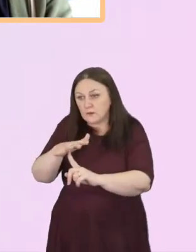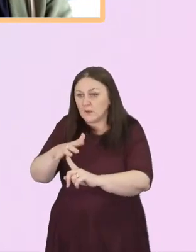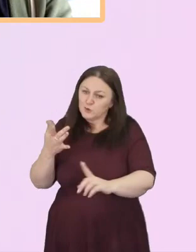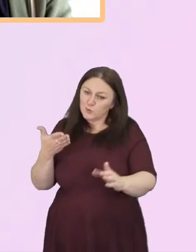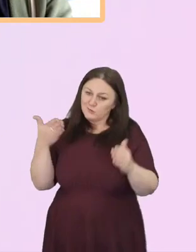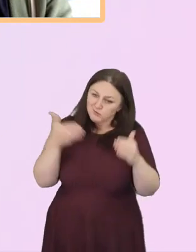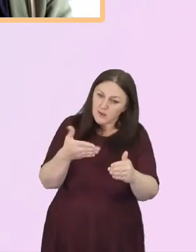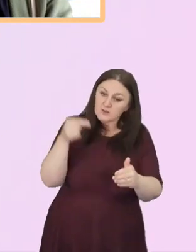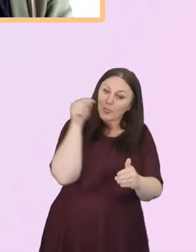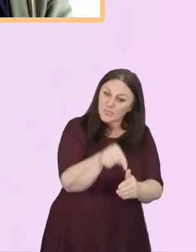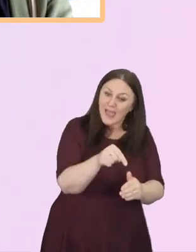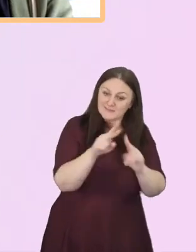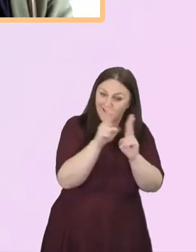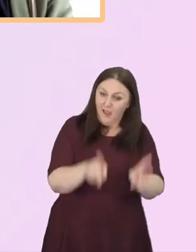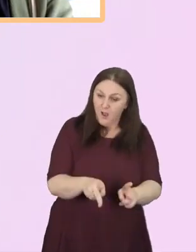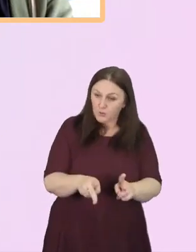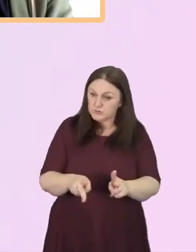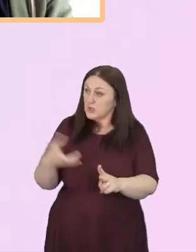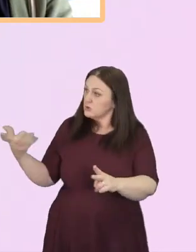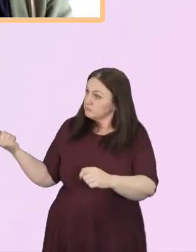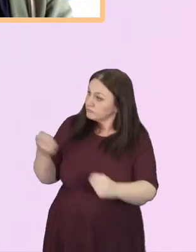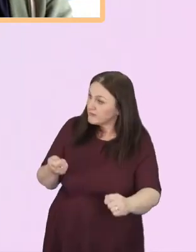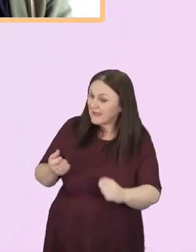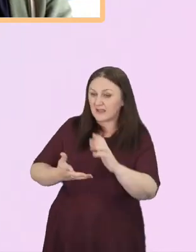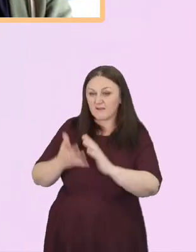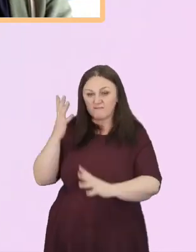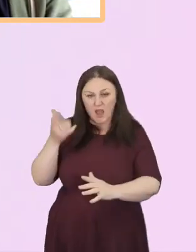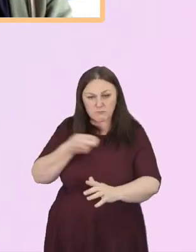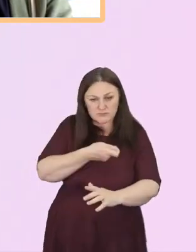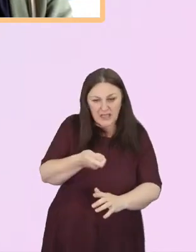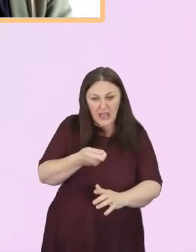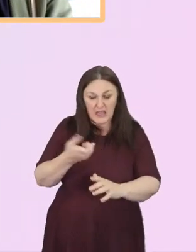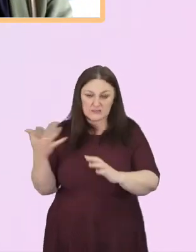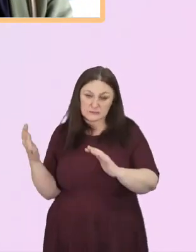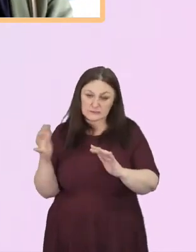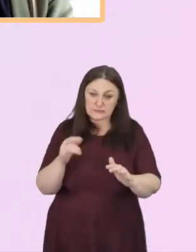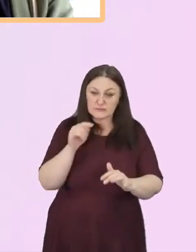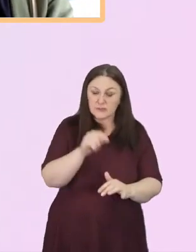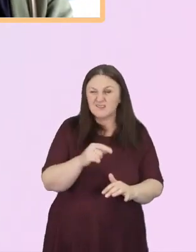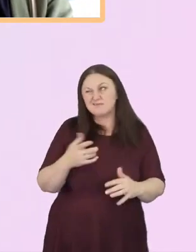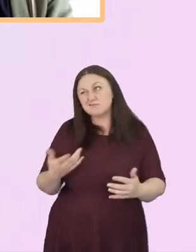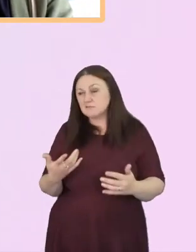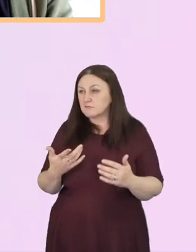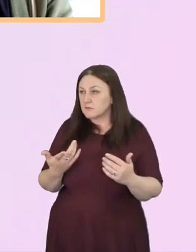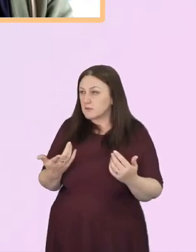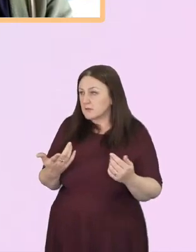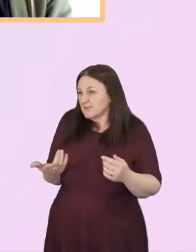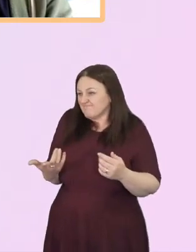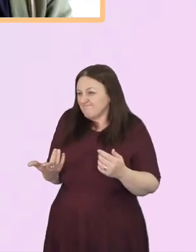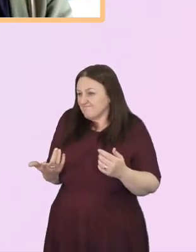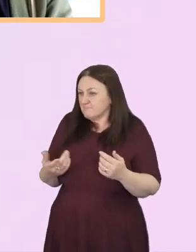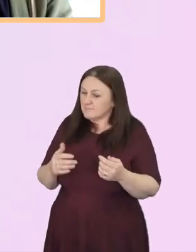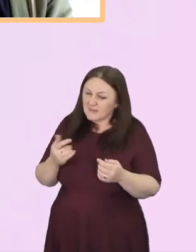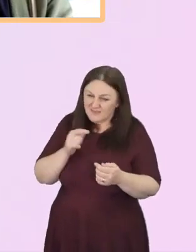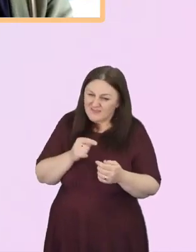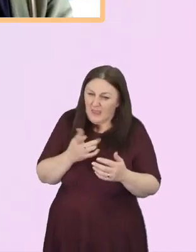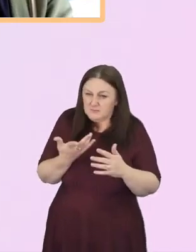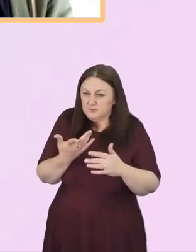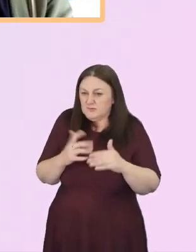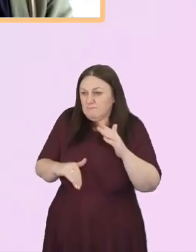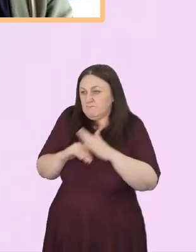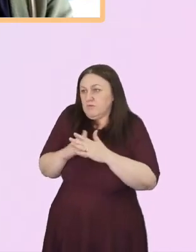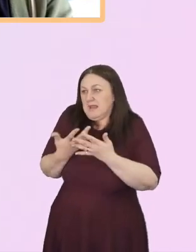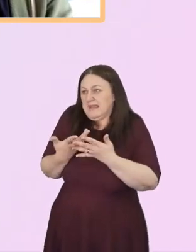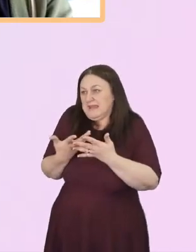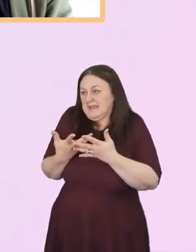brigade. That sometimes felt a little bit, but demeaning, actually, of racial injustice. But the point is, until